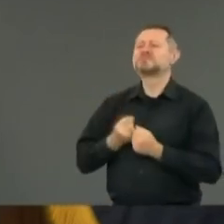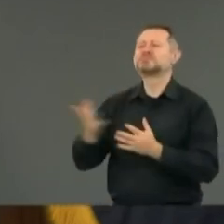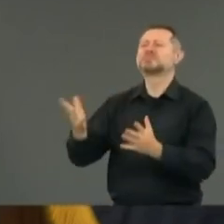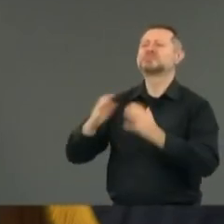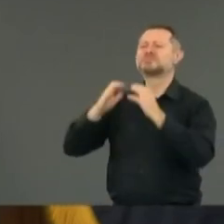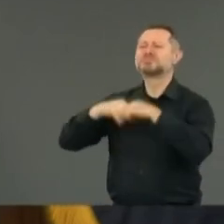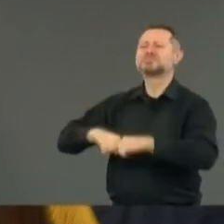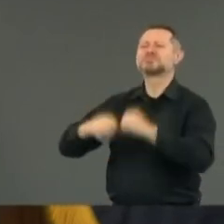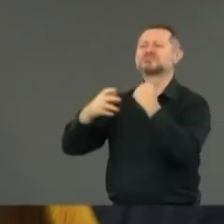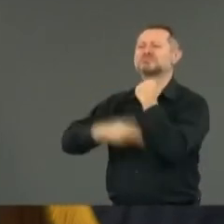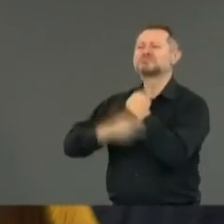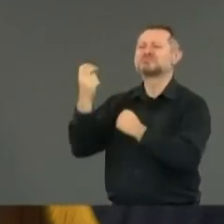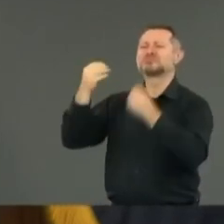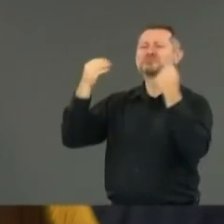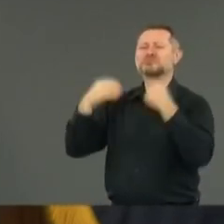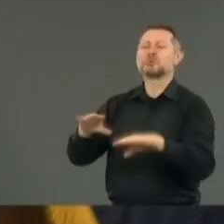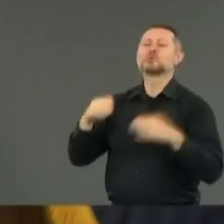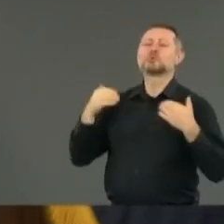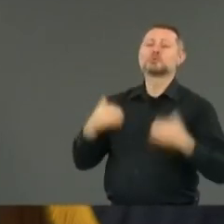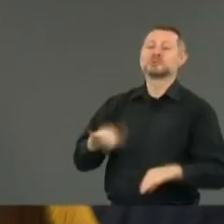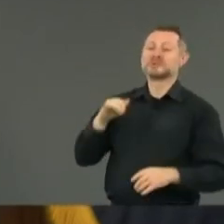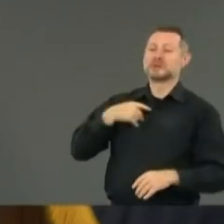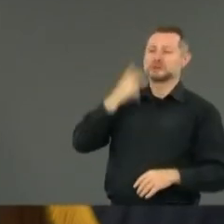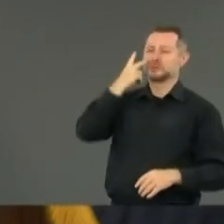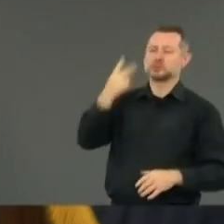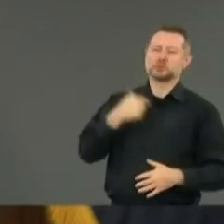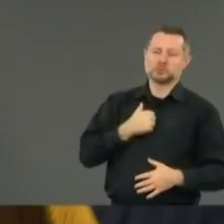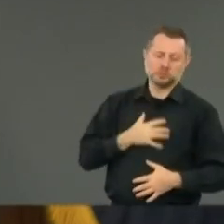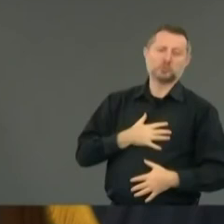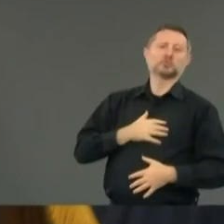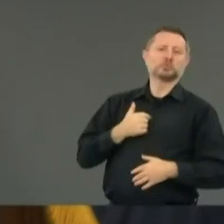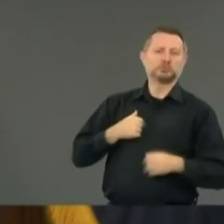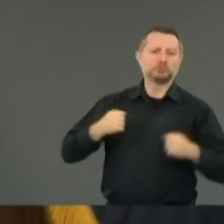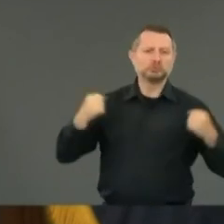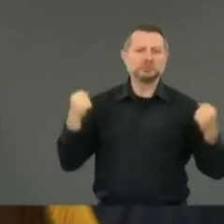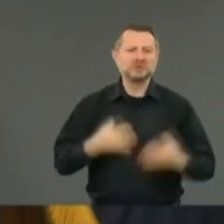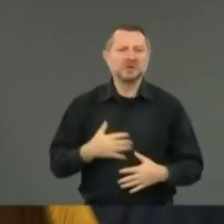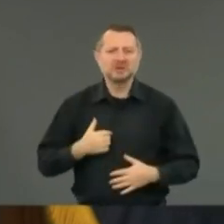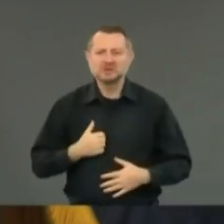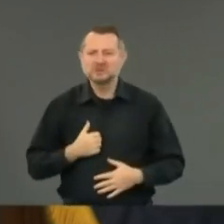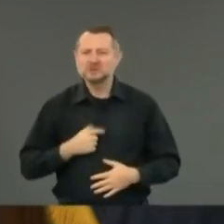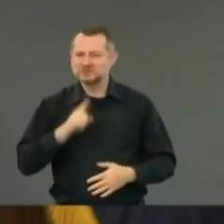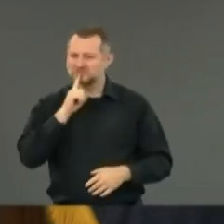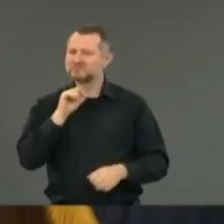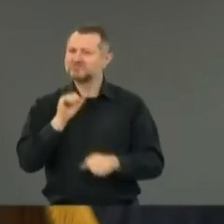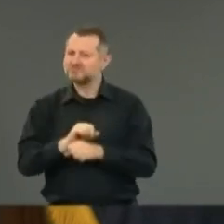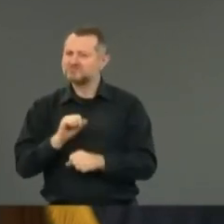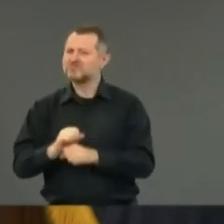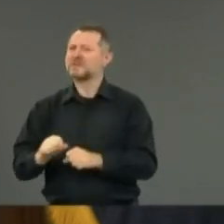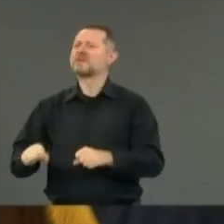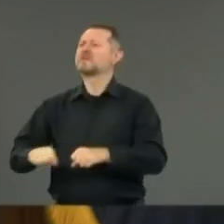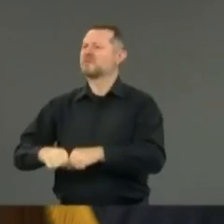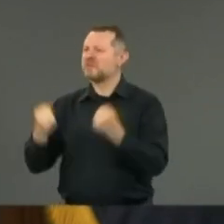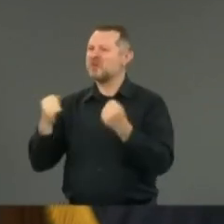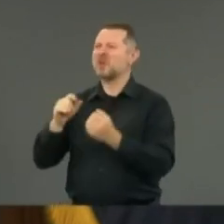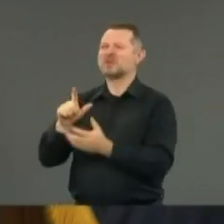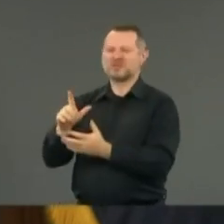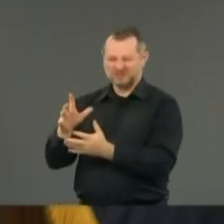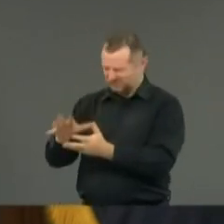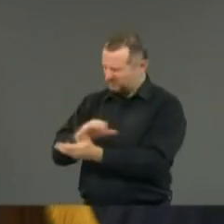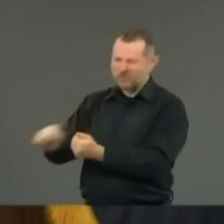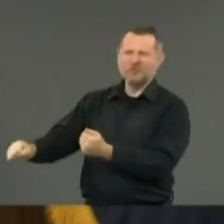It was frightening. It was criminals who were exploiting the